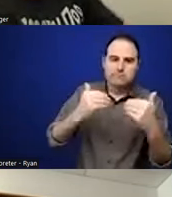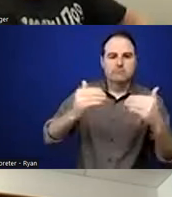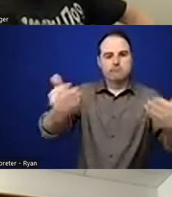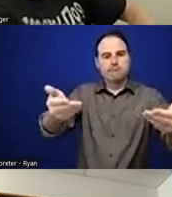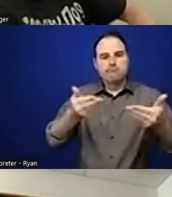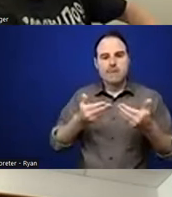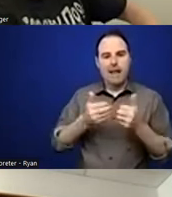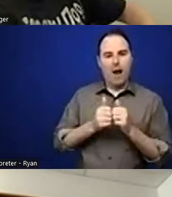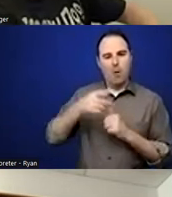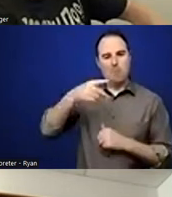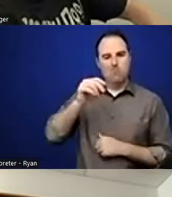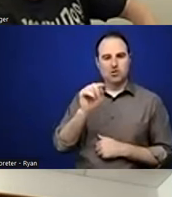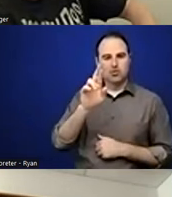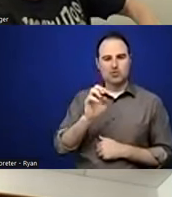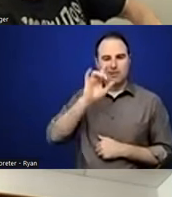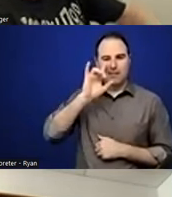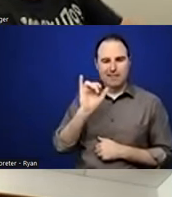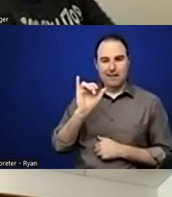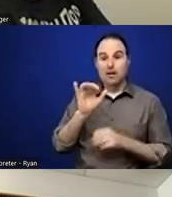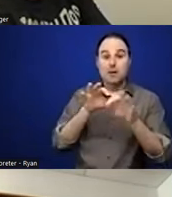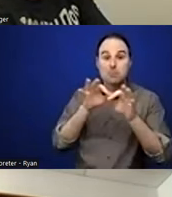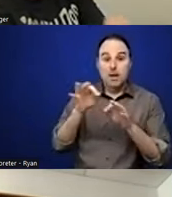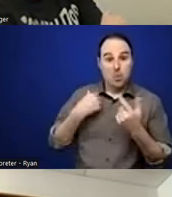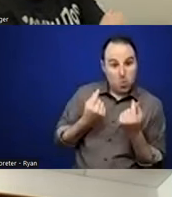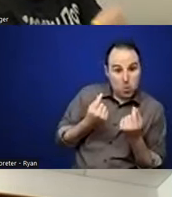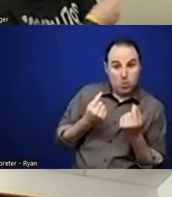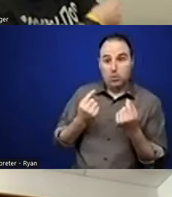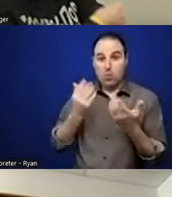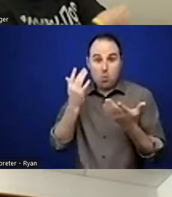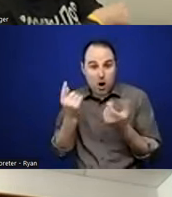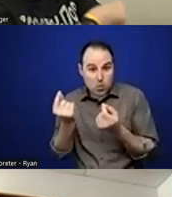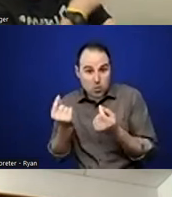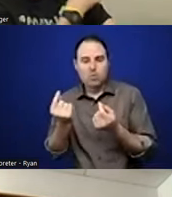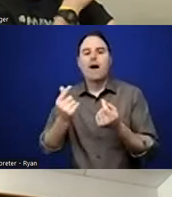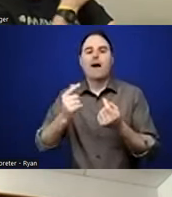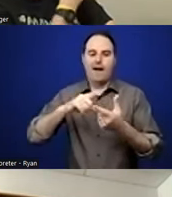what we're doing and why we're doing it, and then inviting them to be a part of that, of that process.